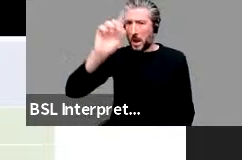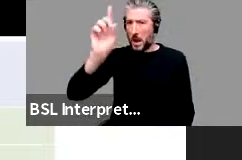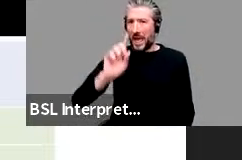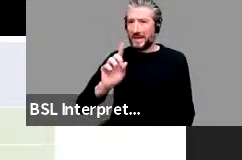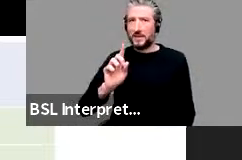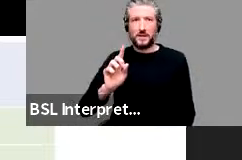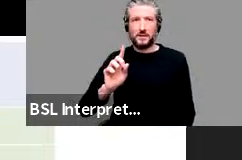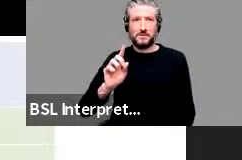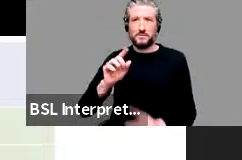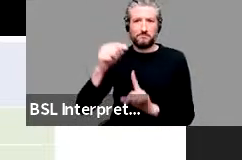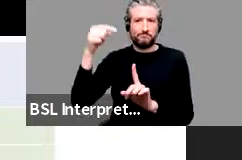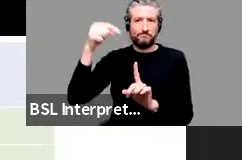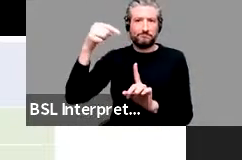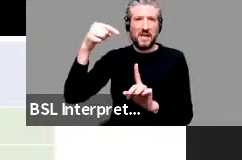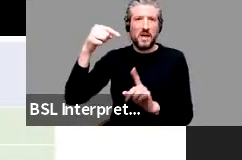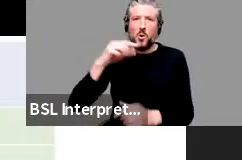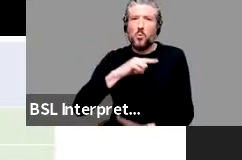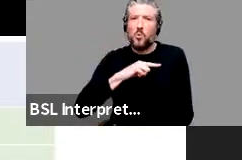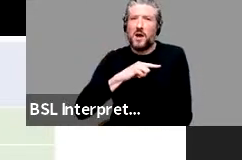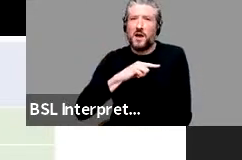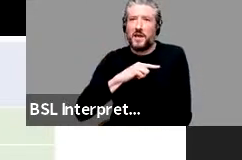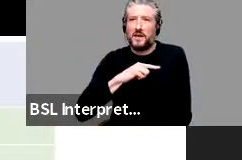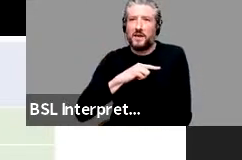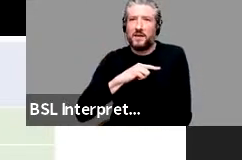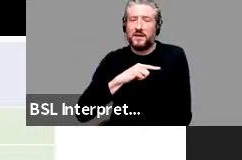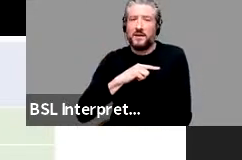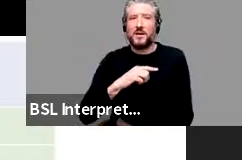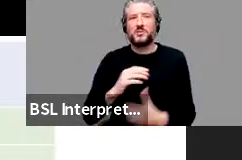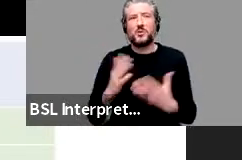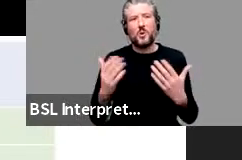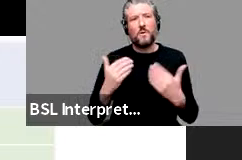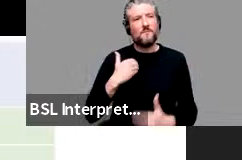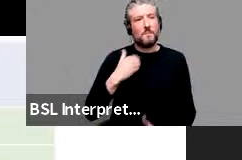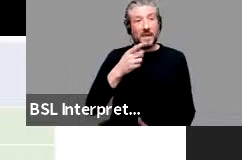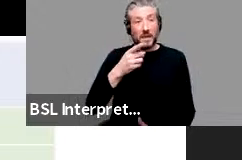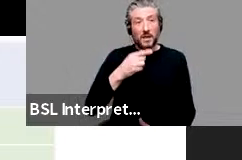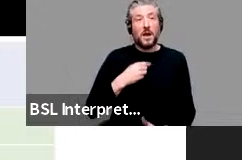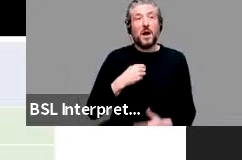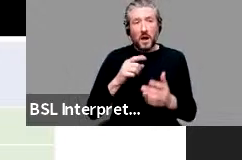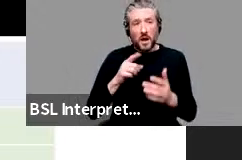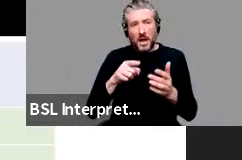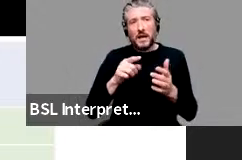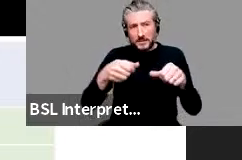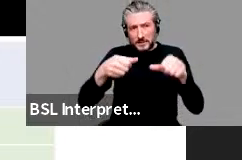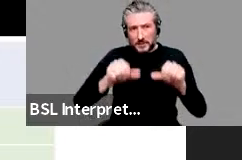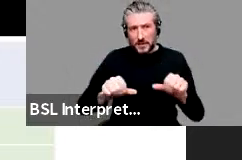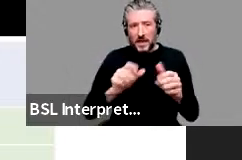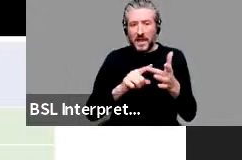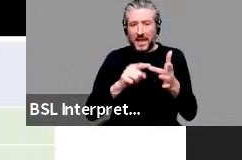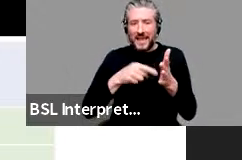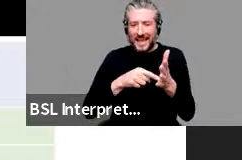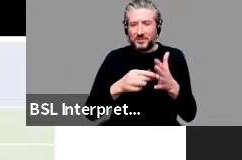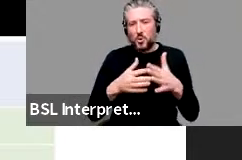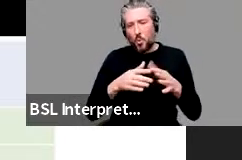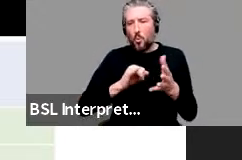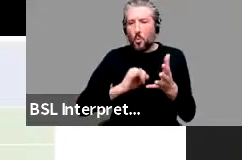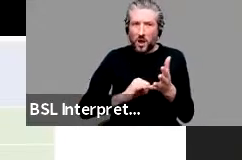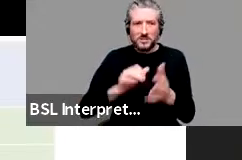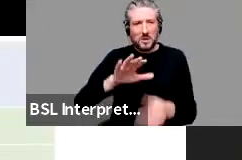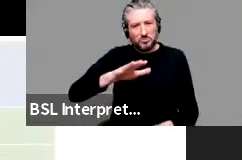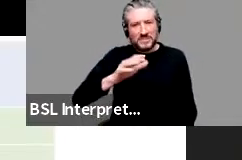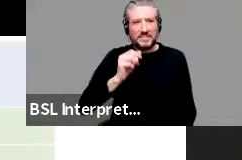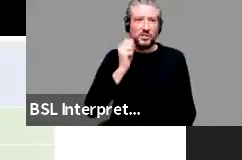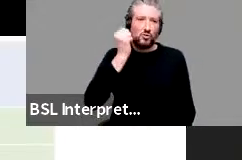person did do something. So it was pretty stupid of me to get thrown out of the game. You're construing this